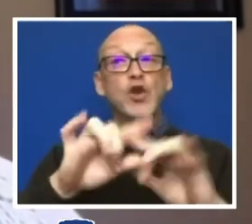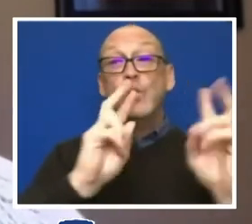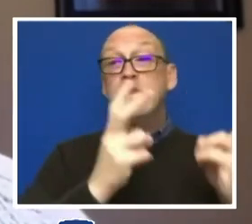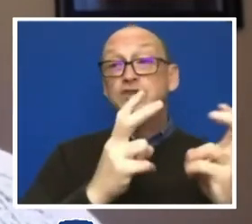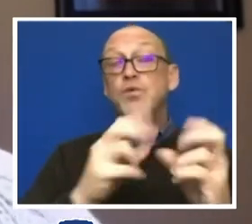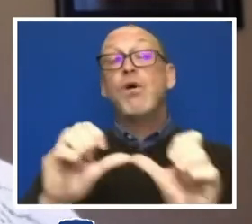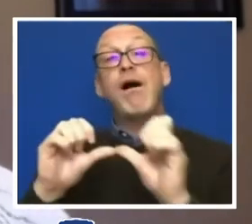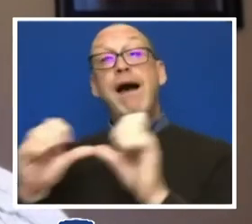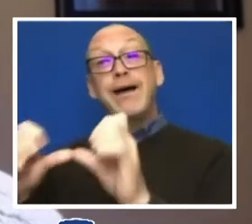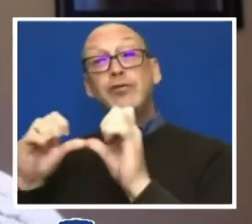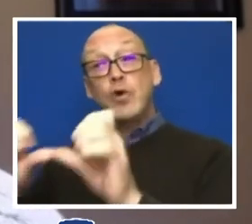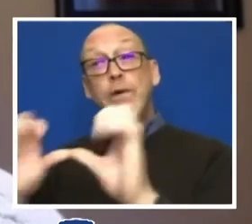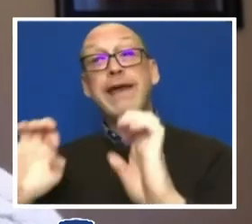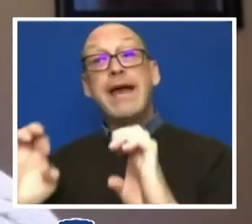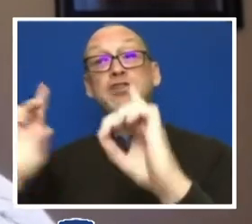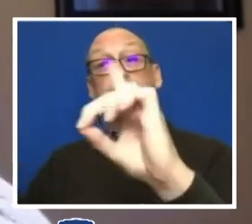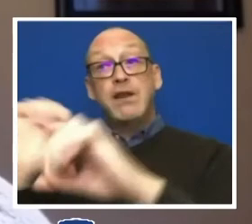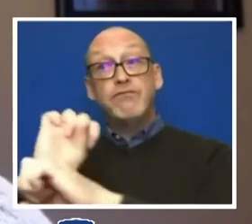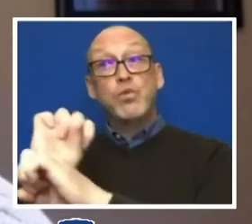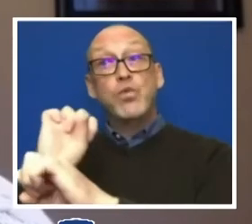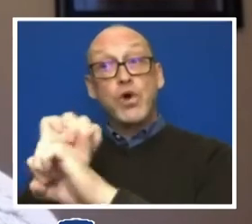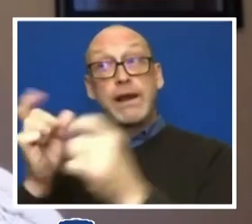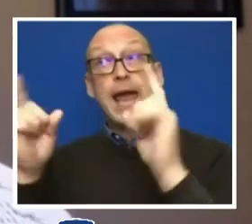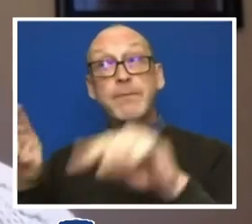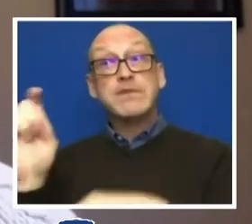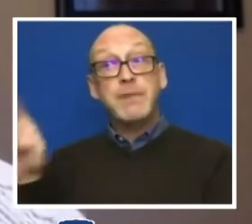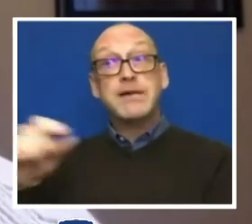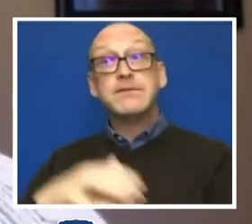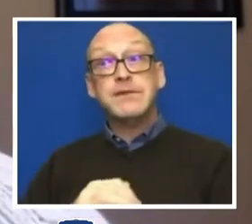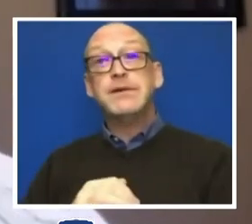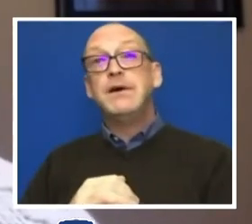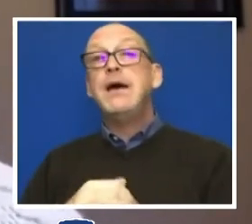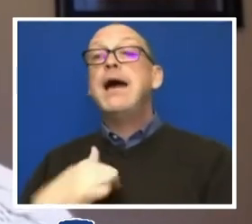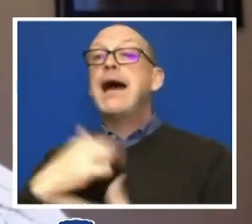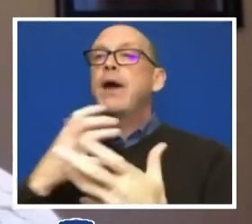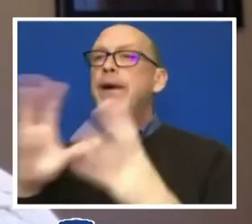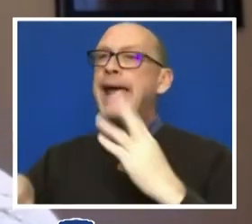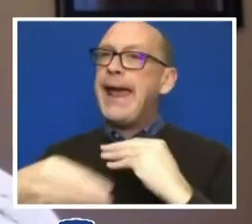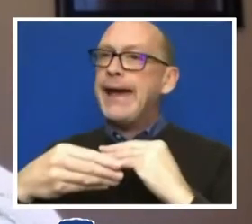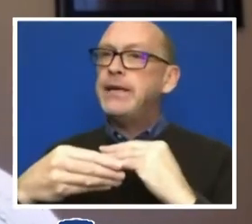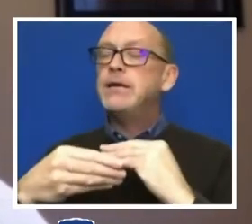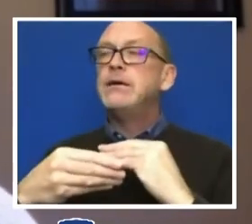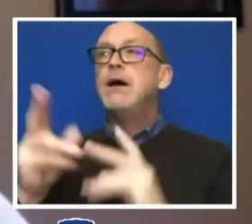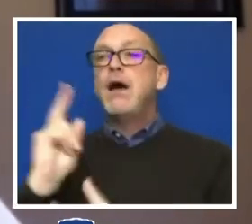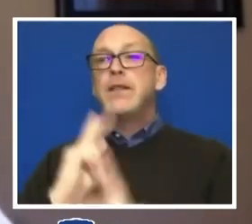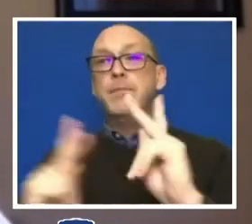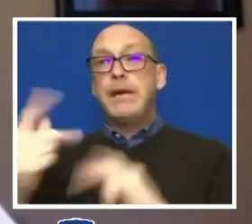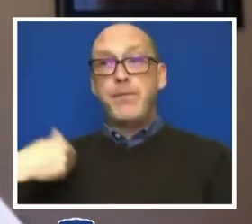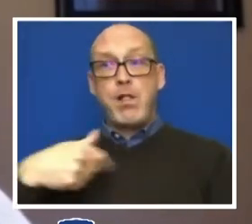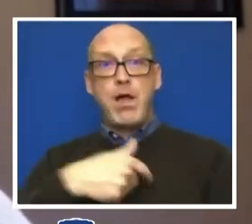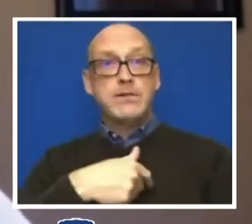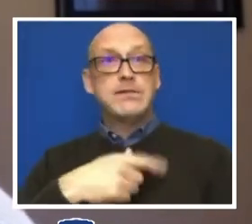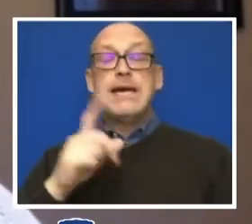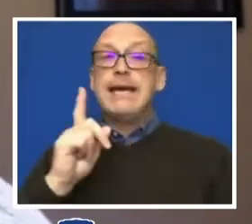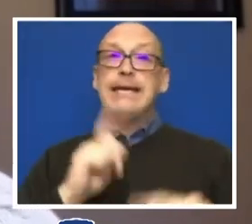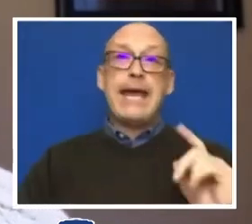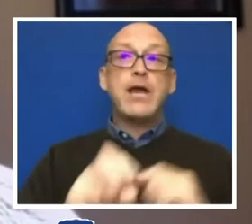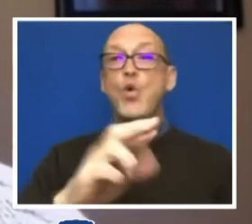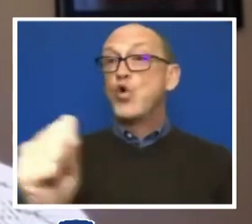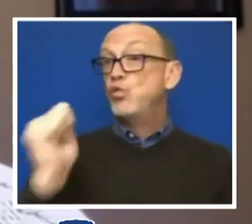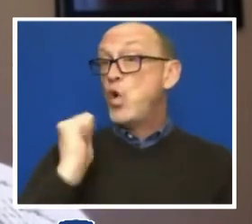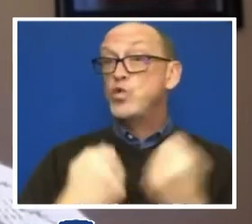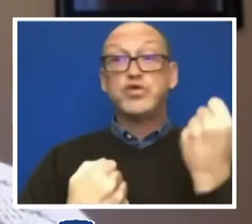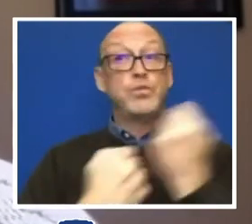educative work that occurs. And I'd like to add it. And those of us who can't or won't support this